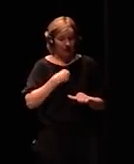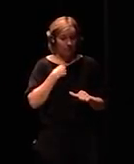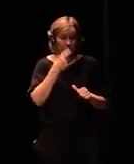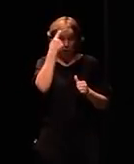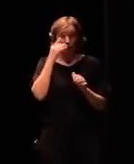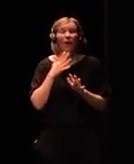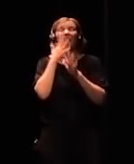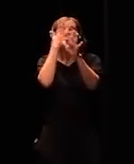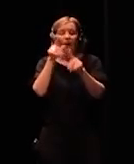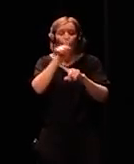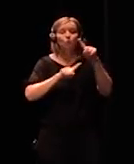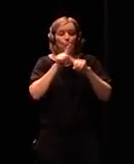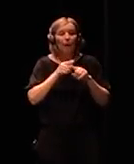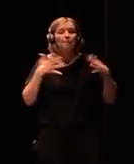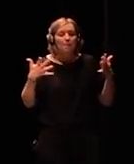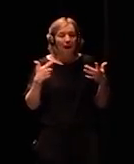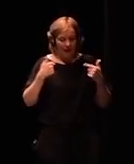rather than what we can do